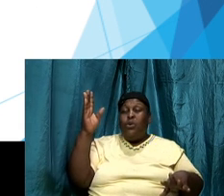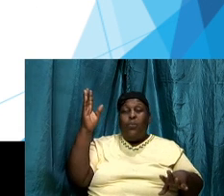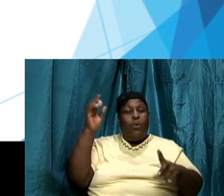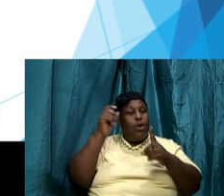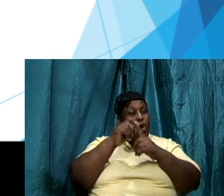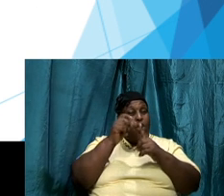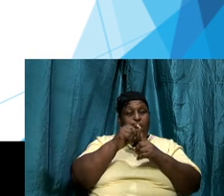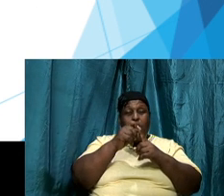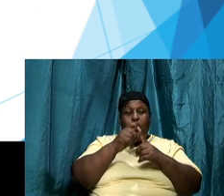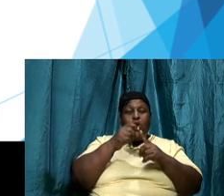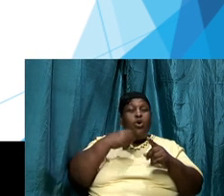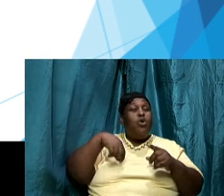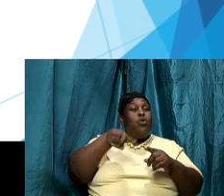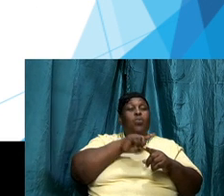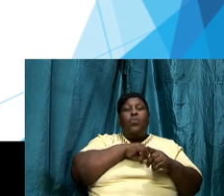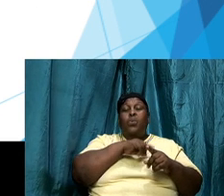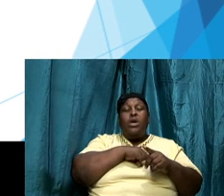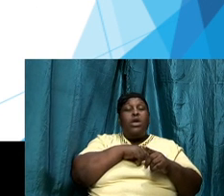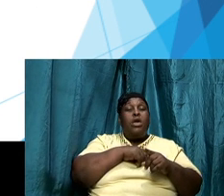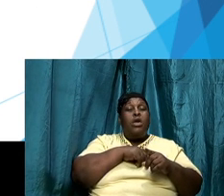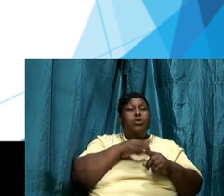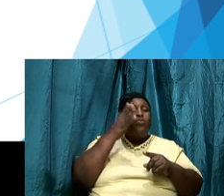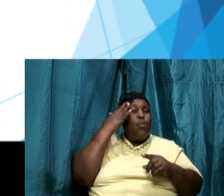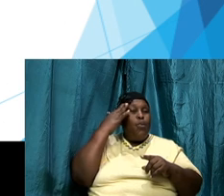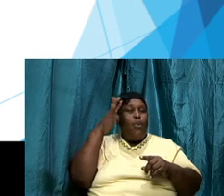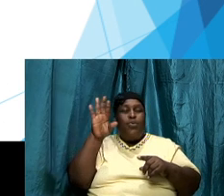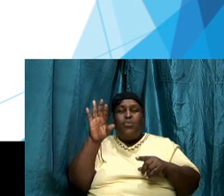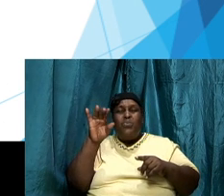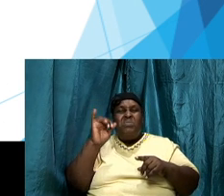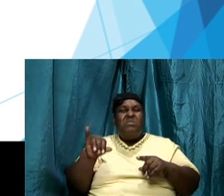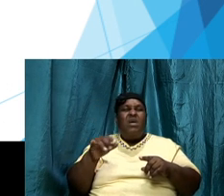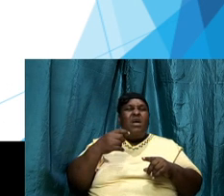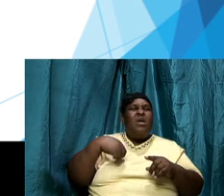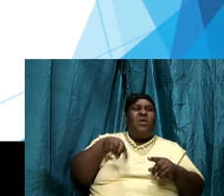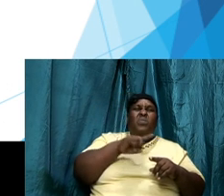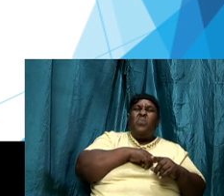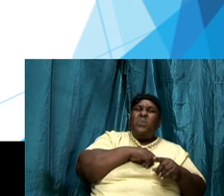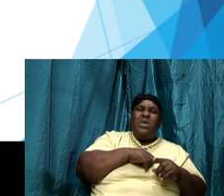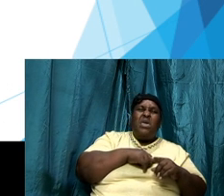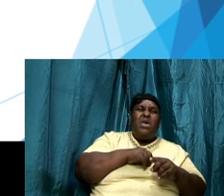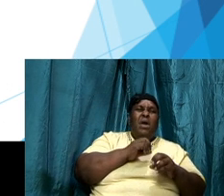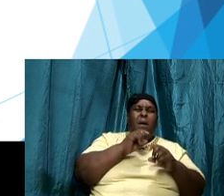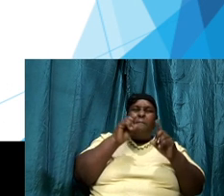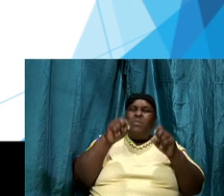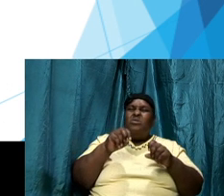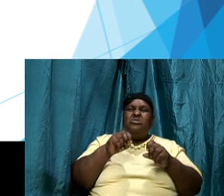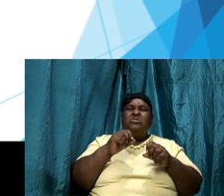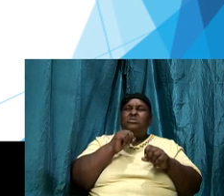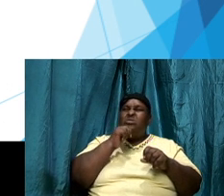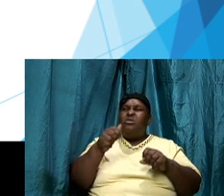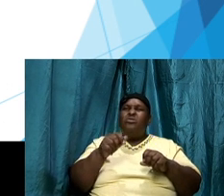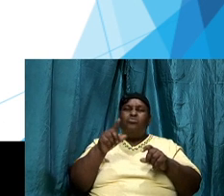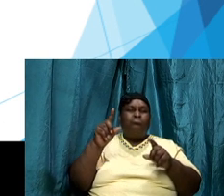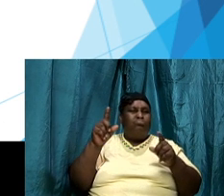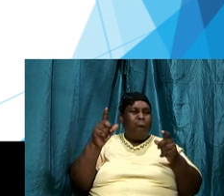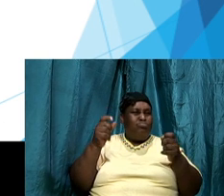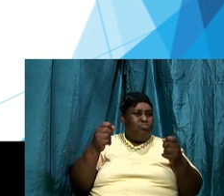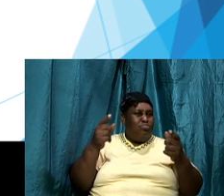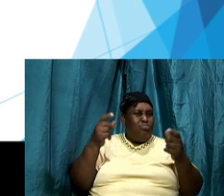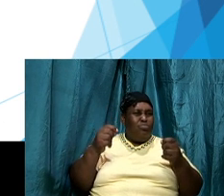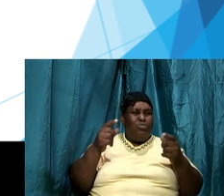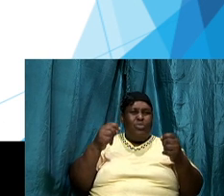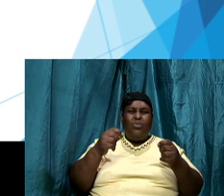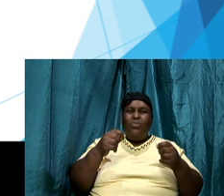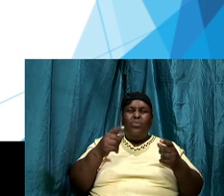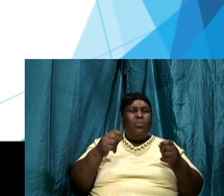not be engaged in hatred and biting and malice and strife and wrath and variance without